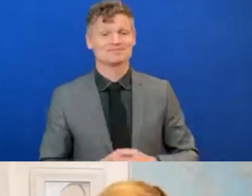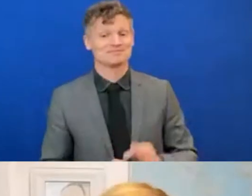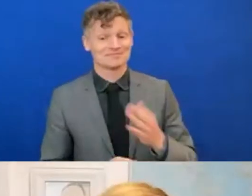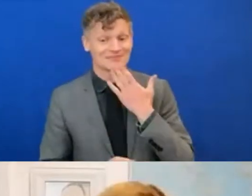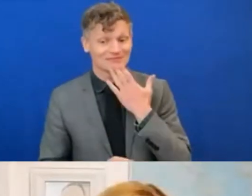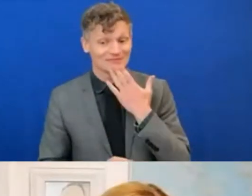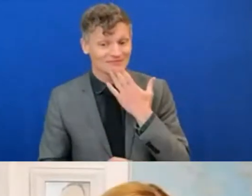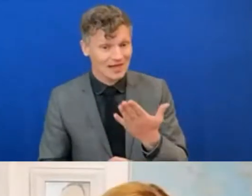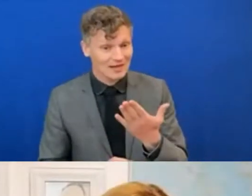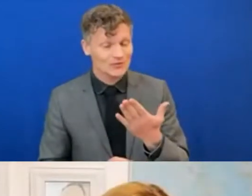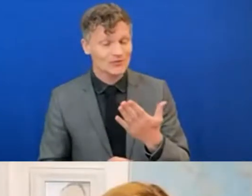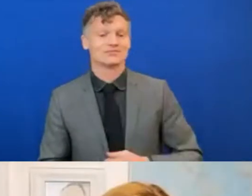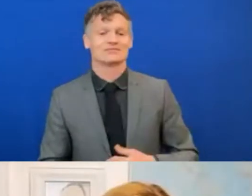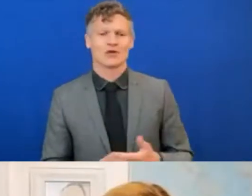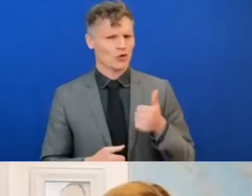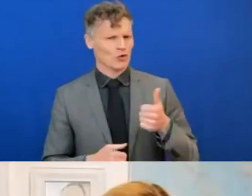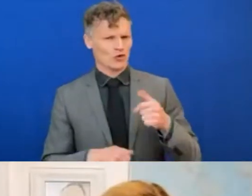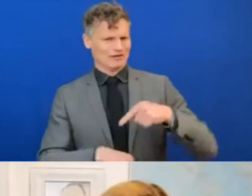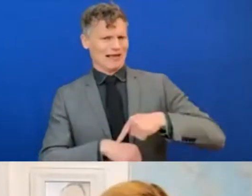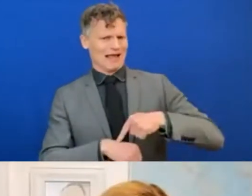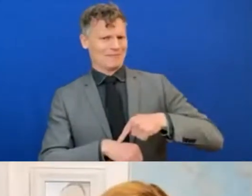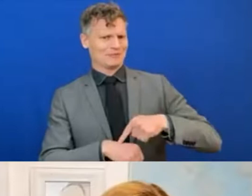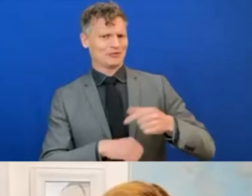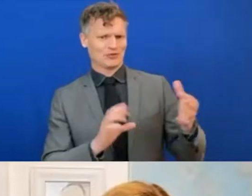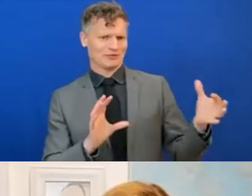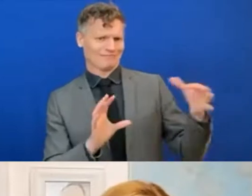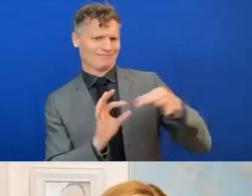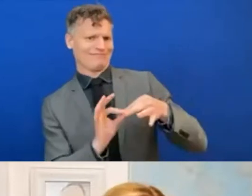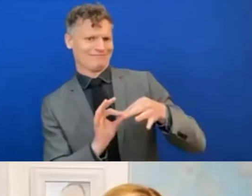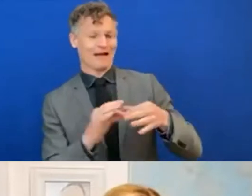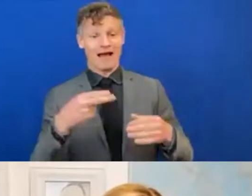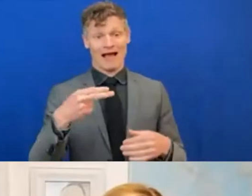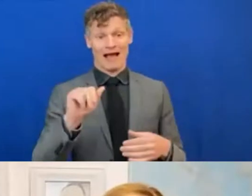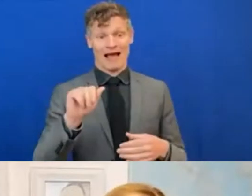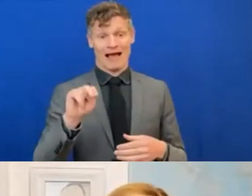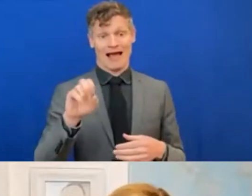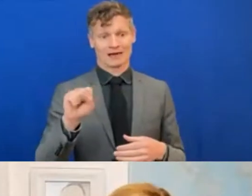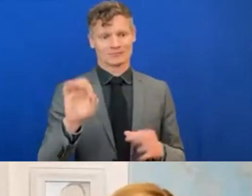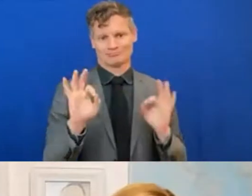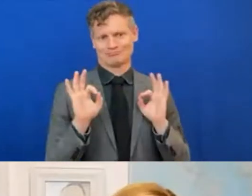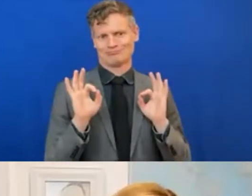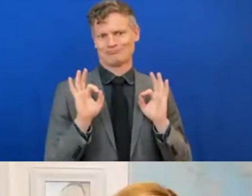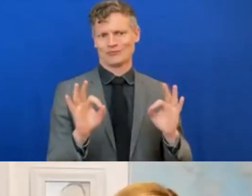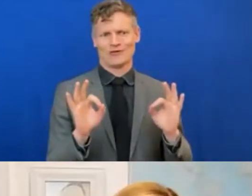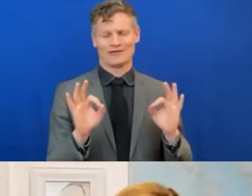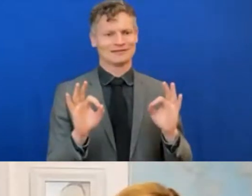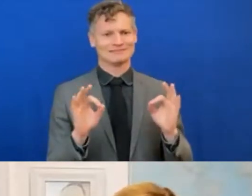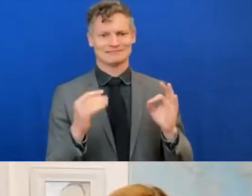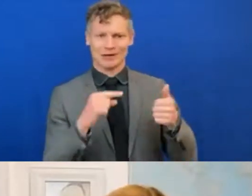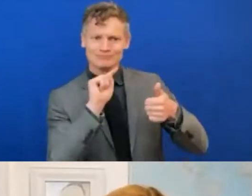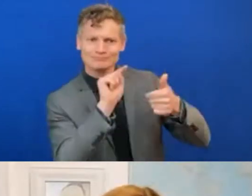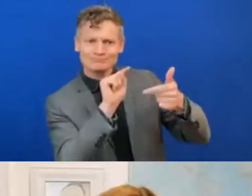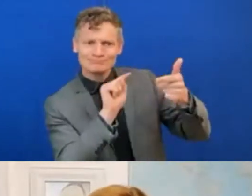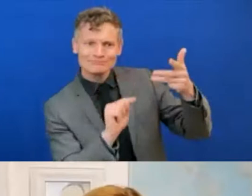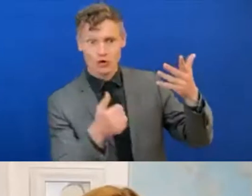moment to jump in because Hans has sort of just set this up for me by citing some really good examples that are out there